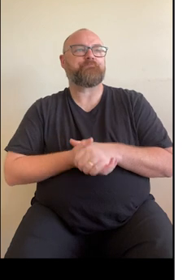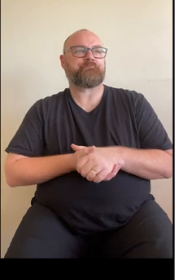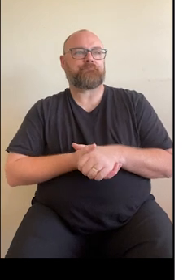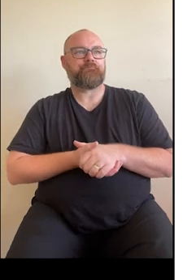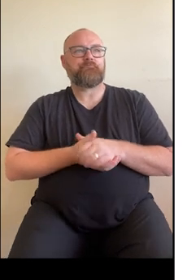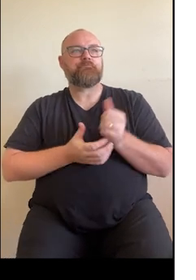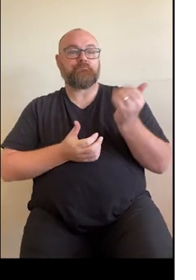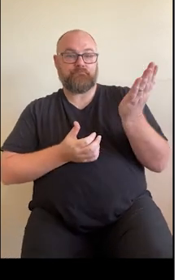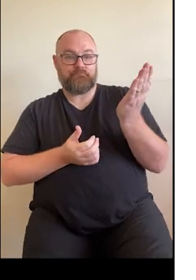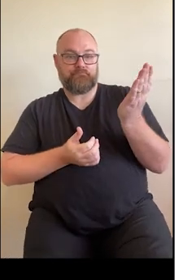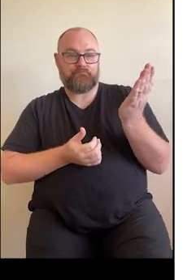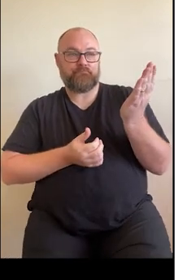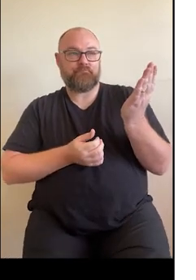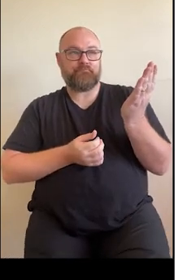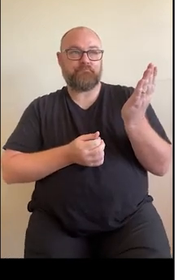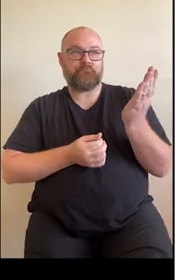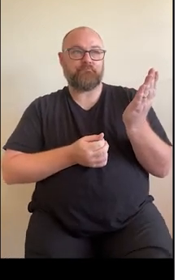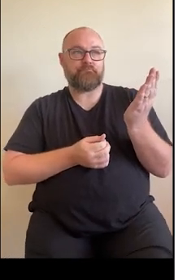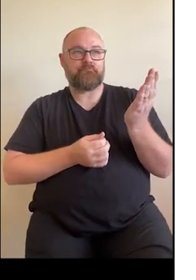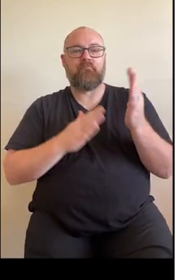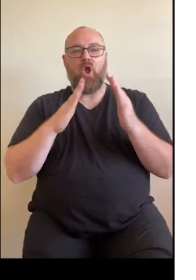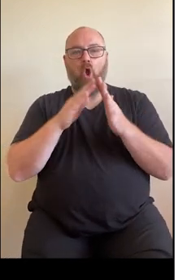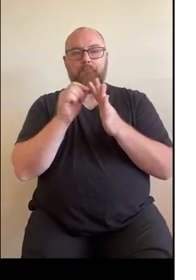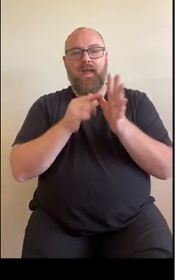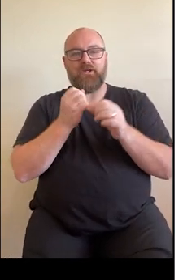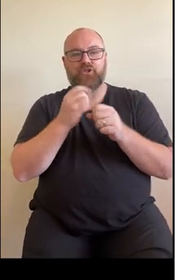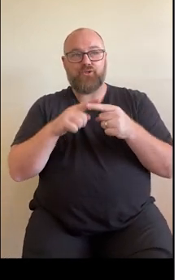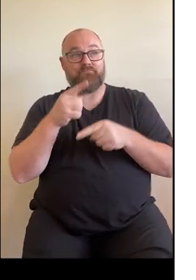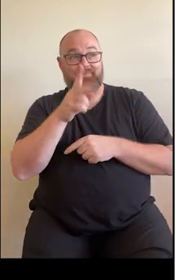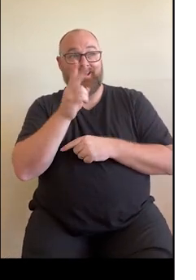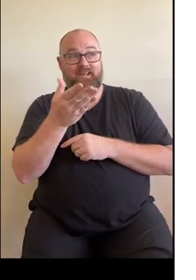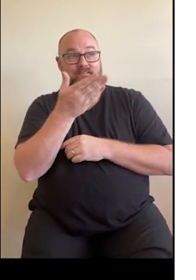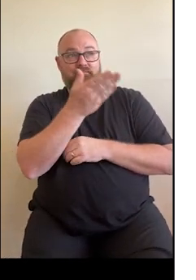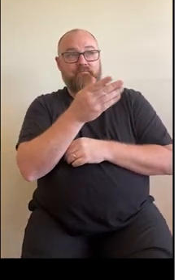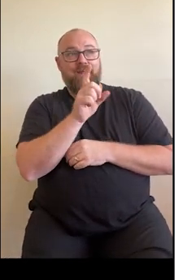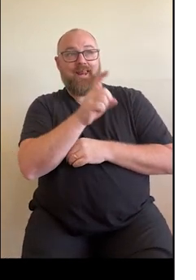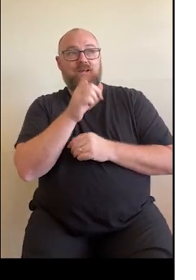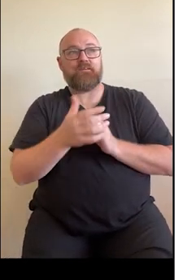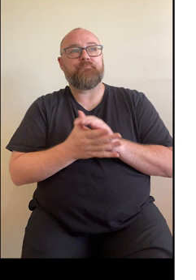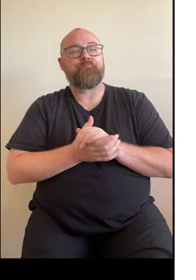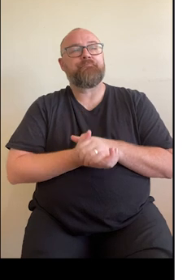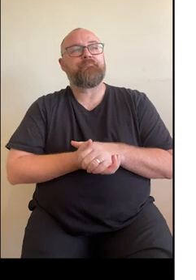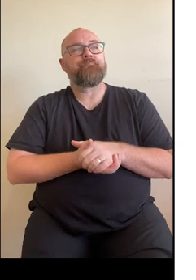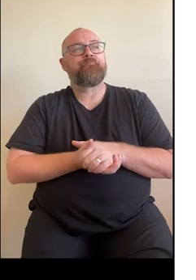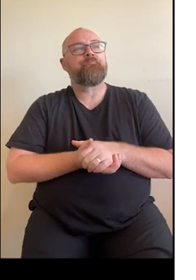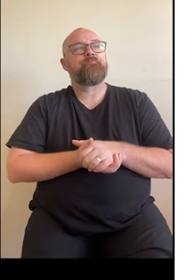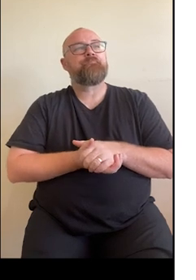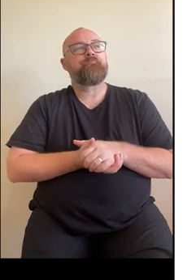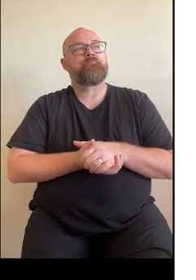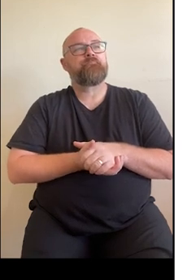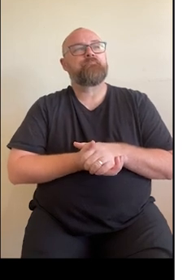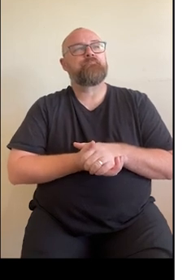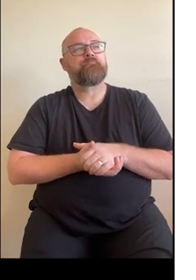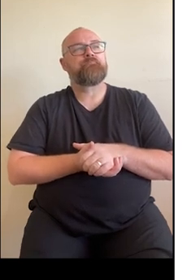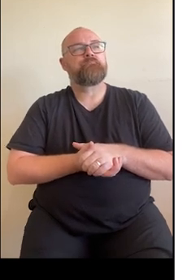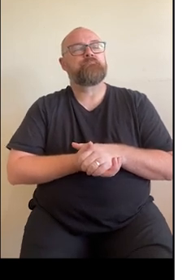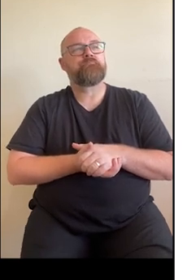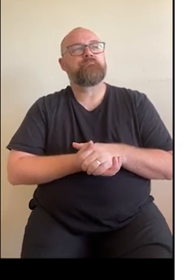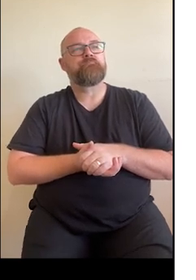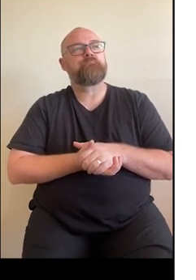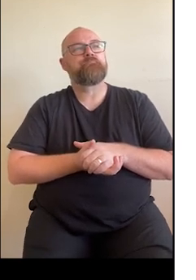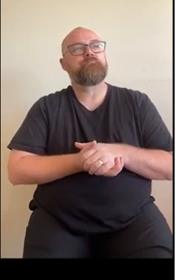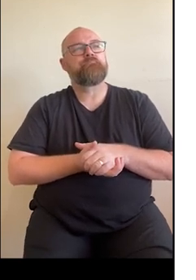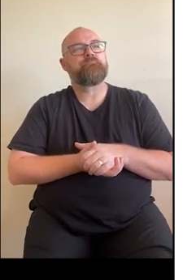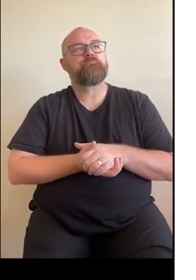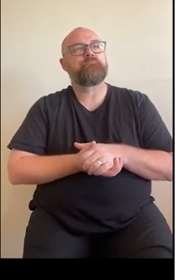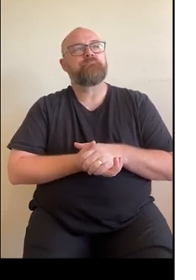So first of all, from the home screen, again, if you move across to the documents tab and from the